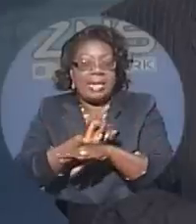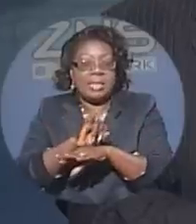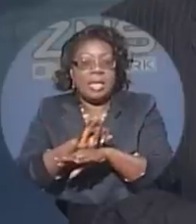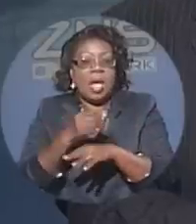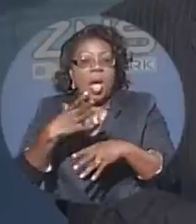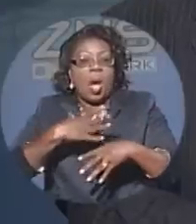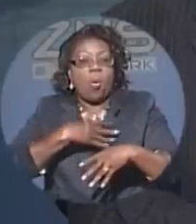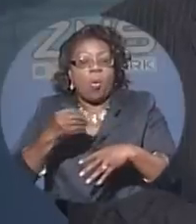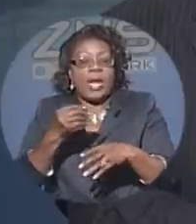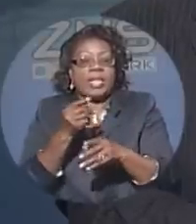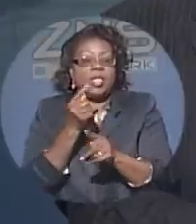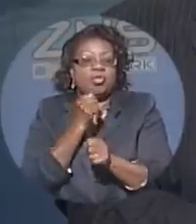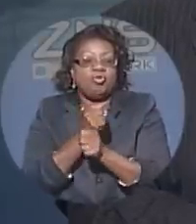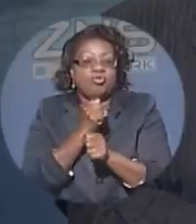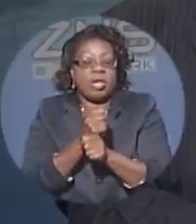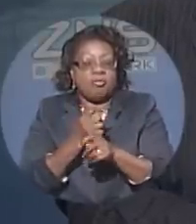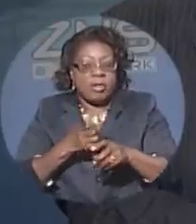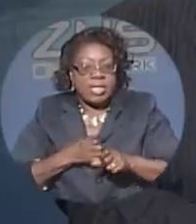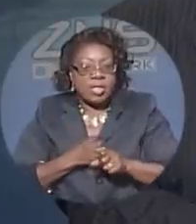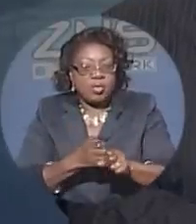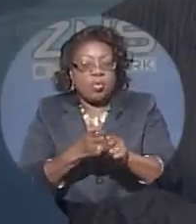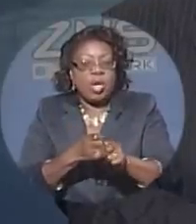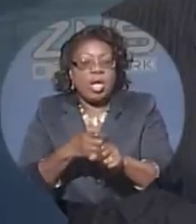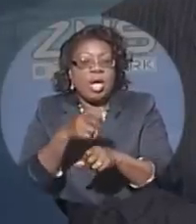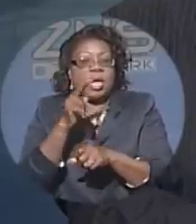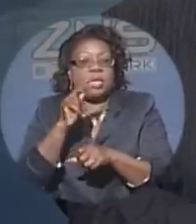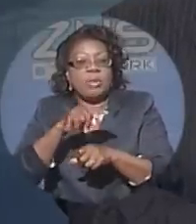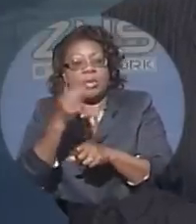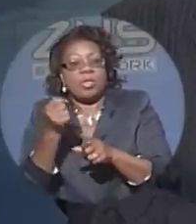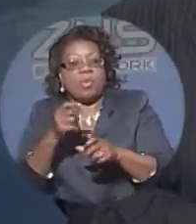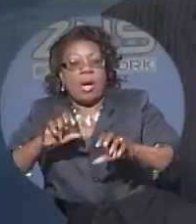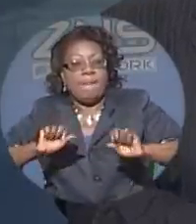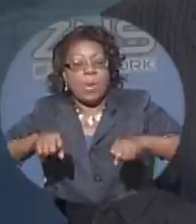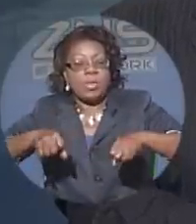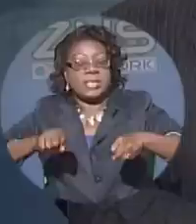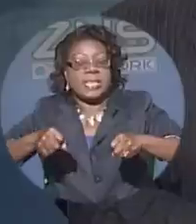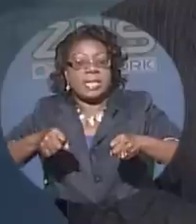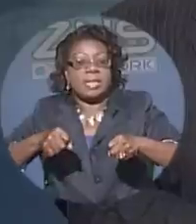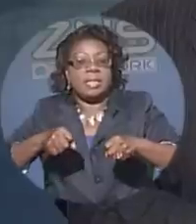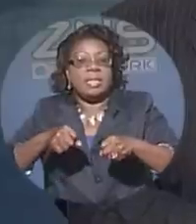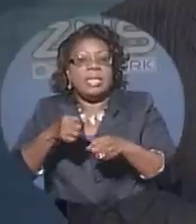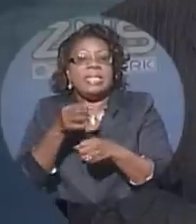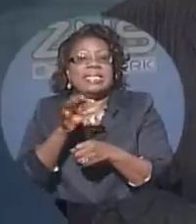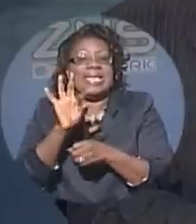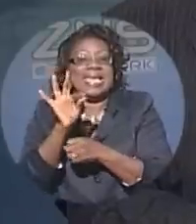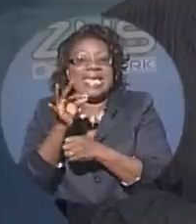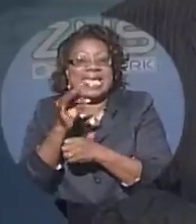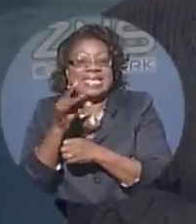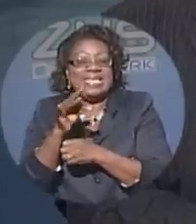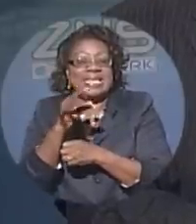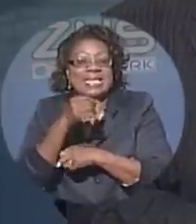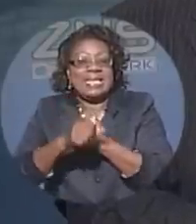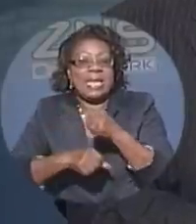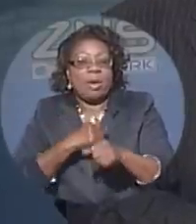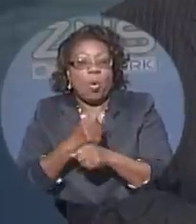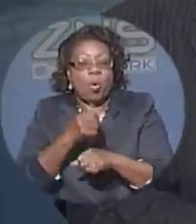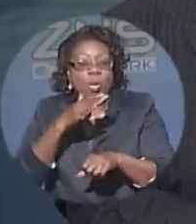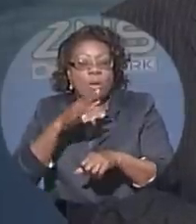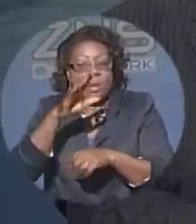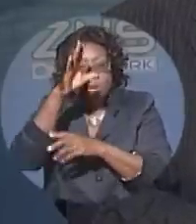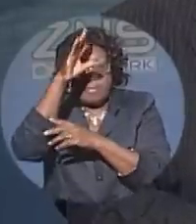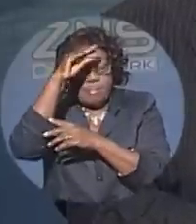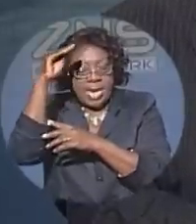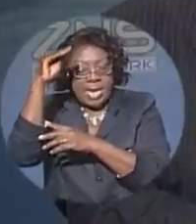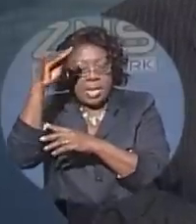white Ford F-350 ran into the rear of a white 250 motorcycle. The 18-year-old cyclist of Zonical Hill sustained serious